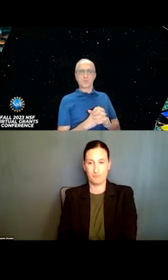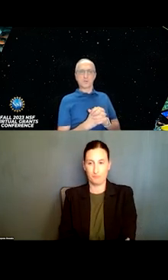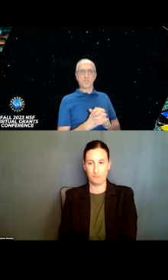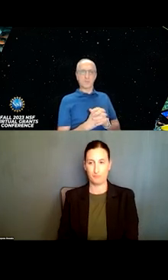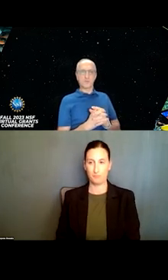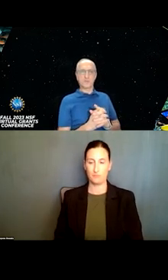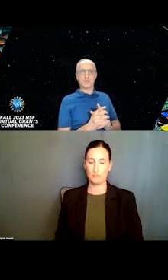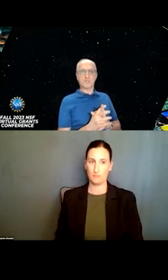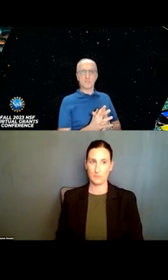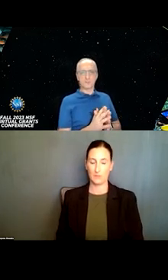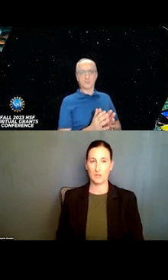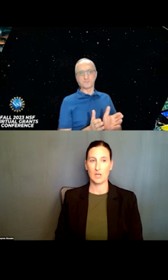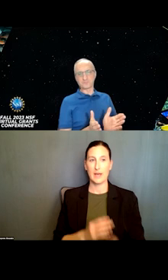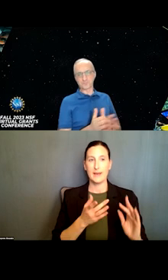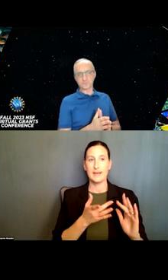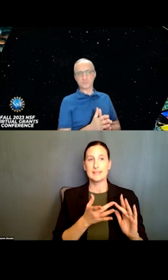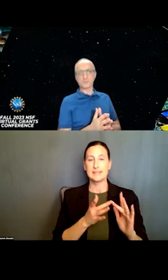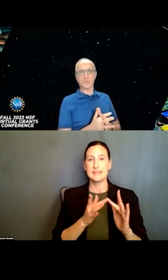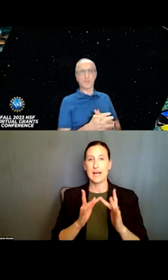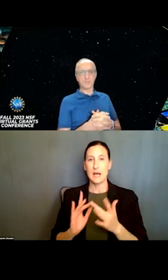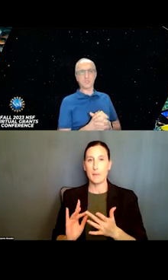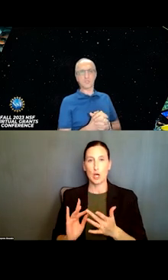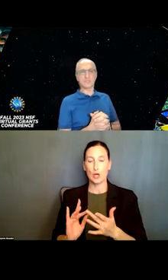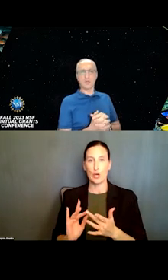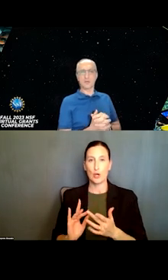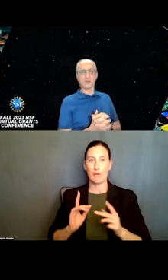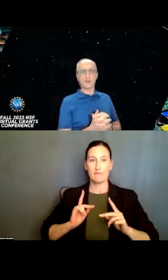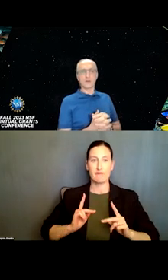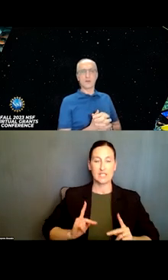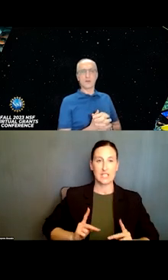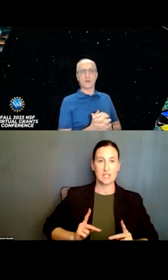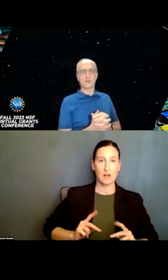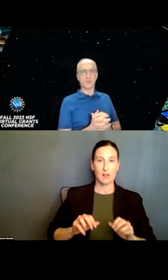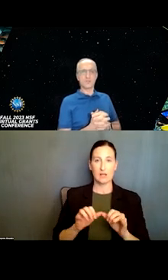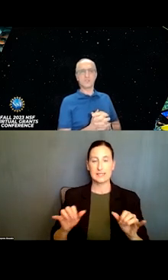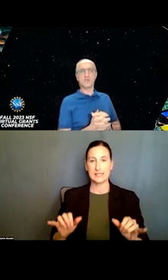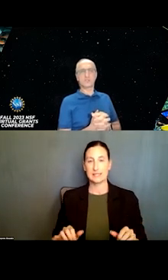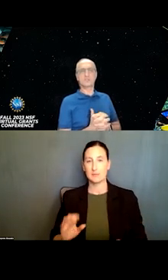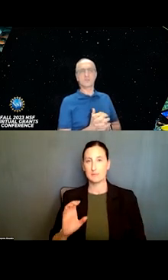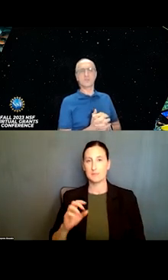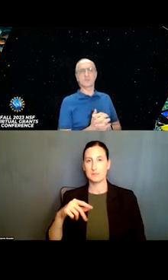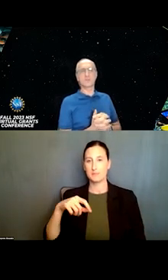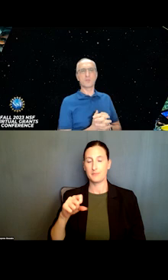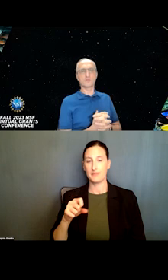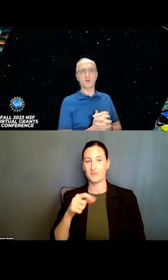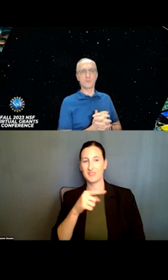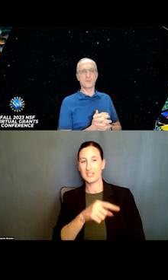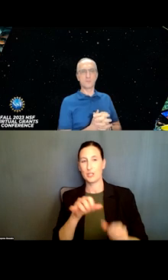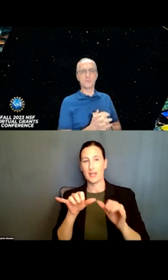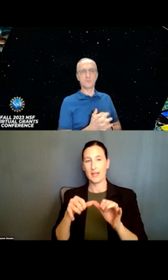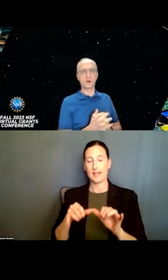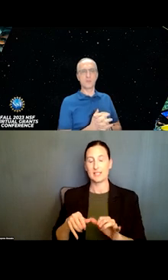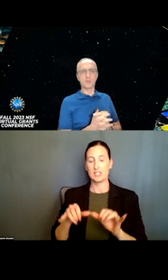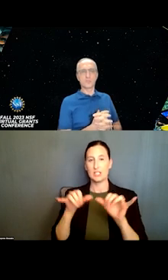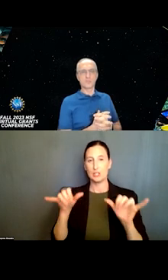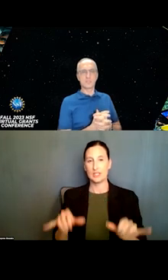So cyber-physical systems, essentially, these are, uh, engineer systems that are built from and